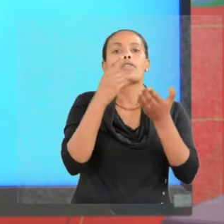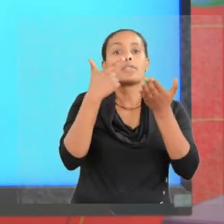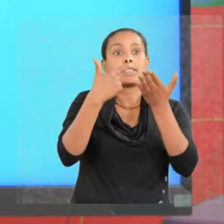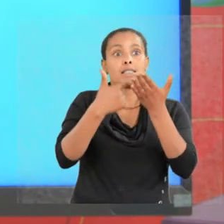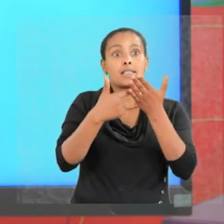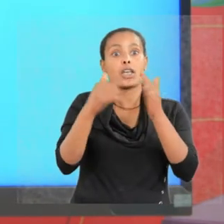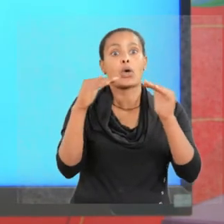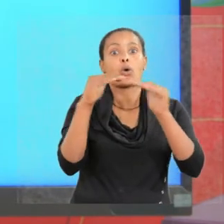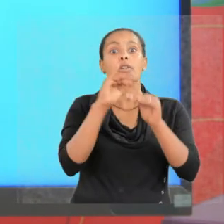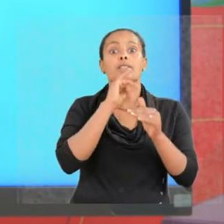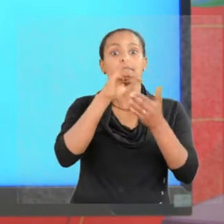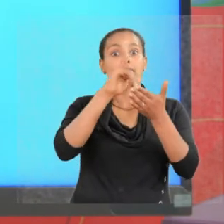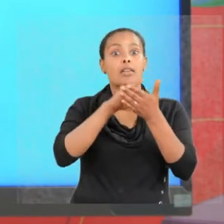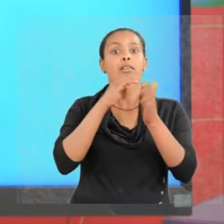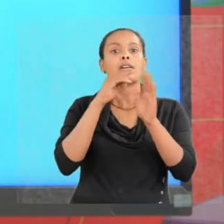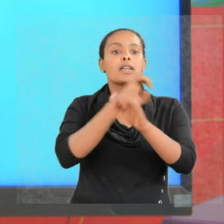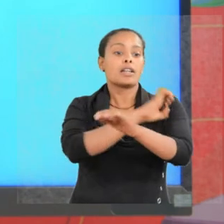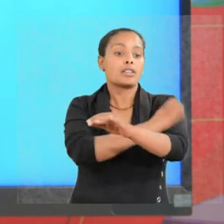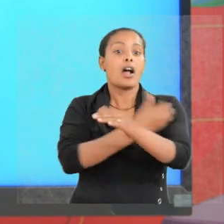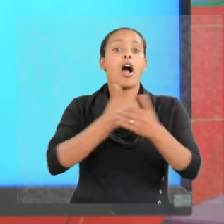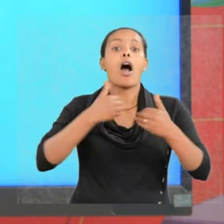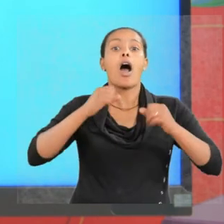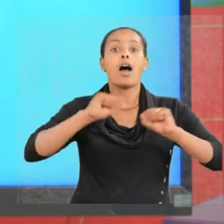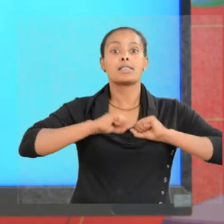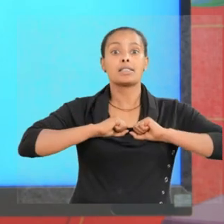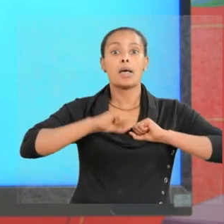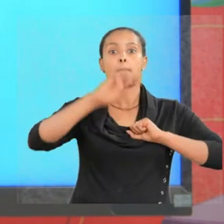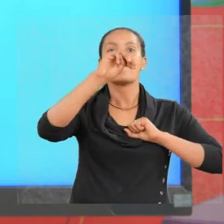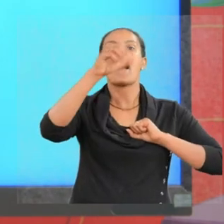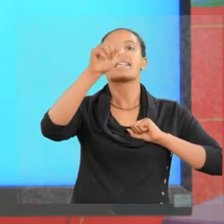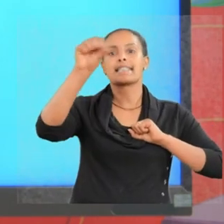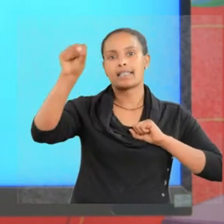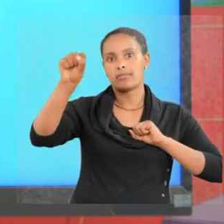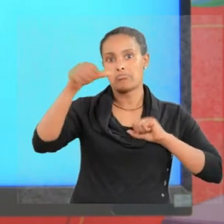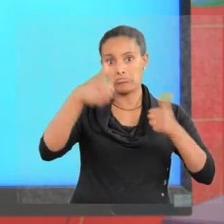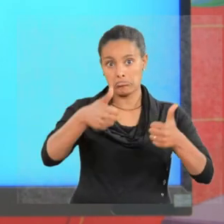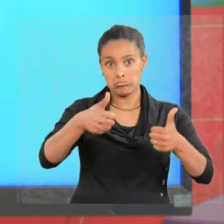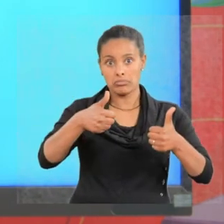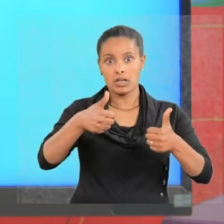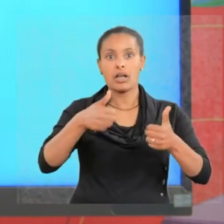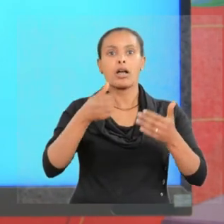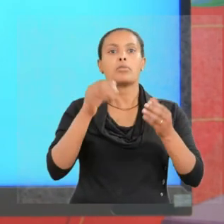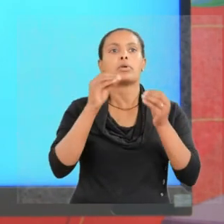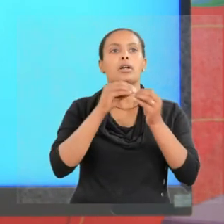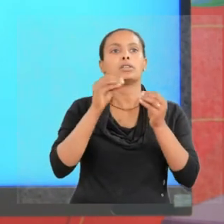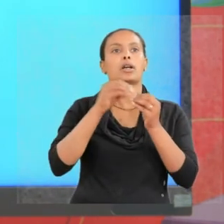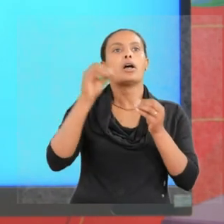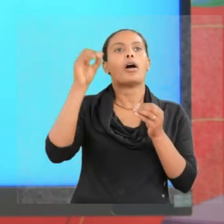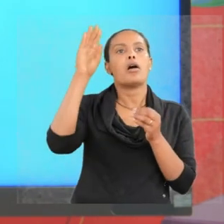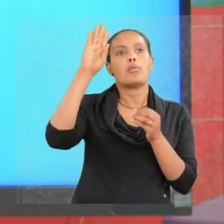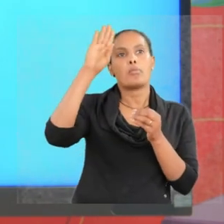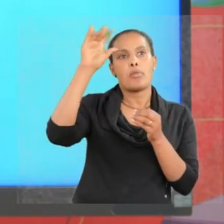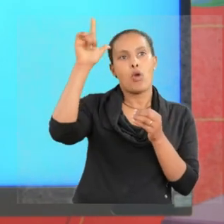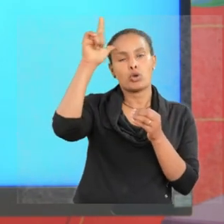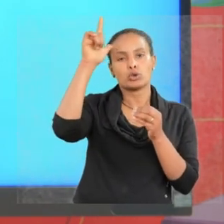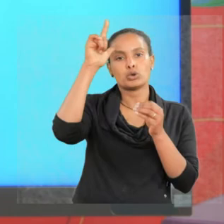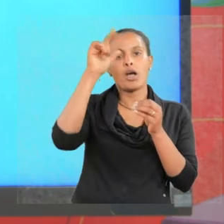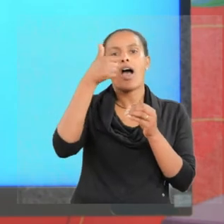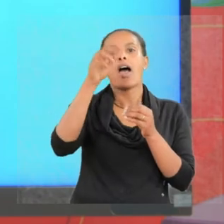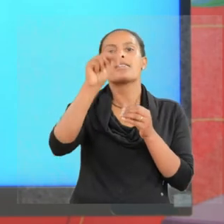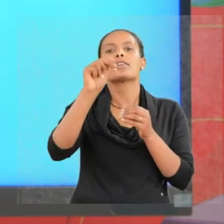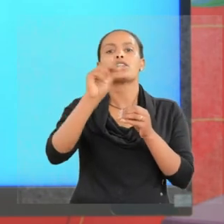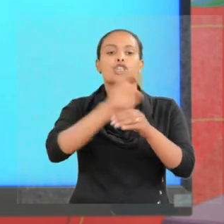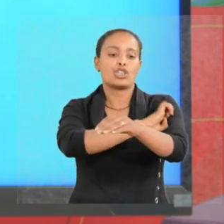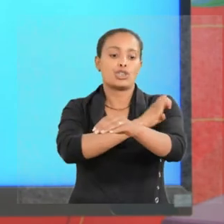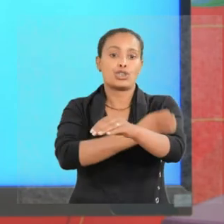this equation is that energy has a mass. Again, Planck's equation for an energy.